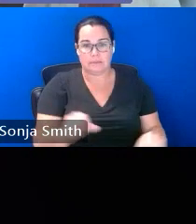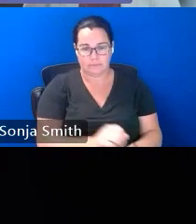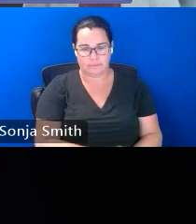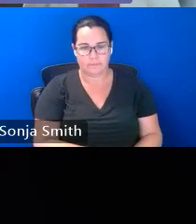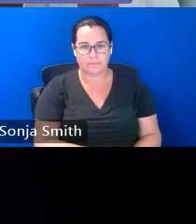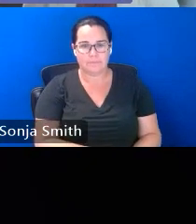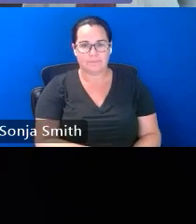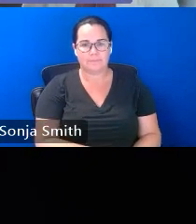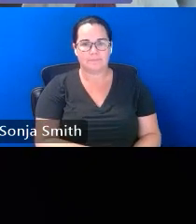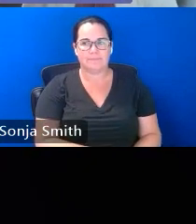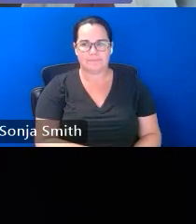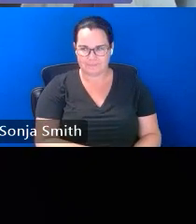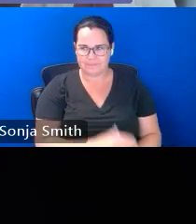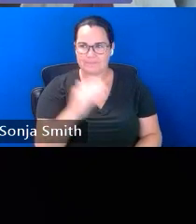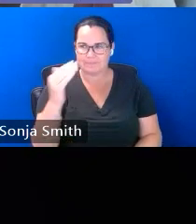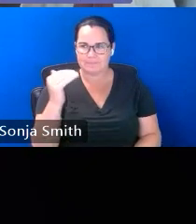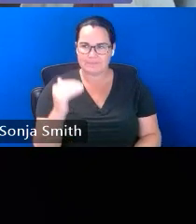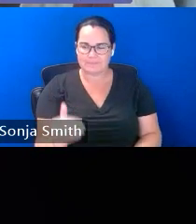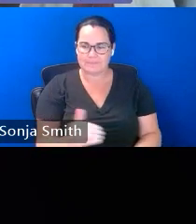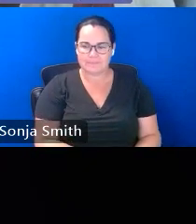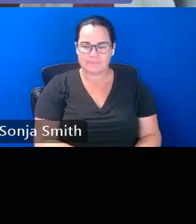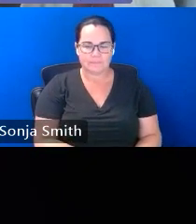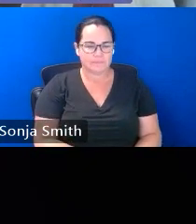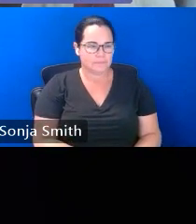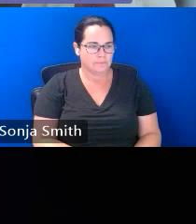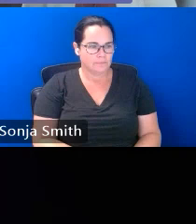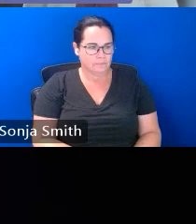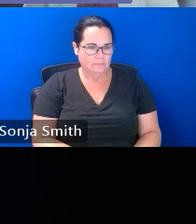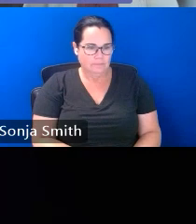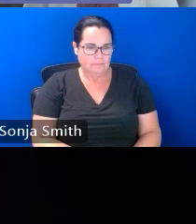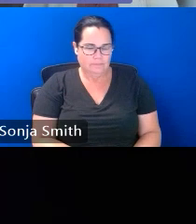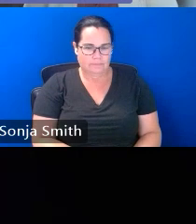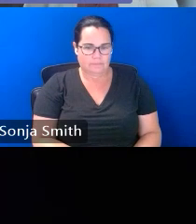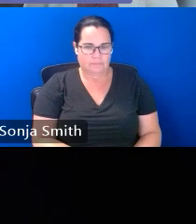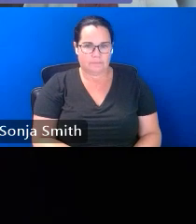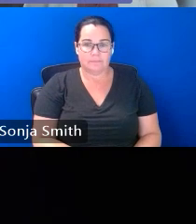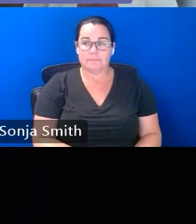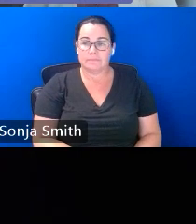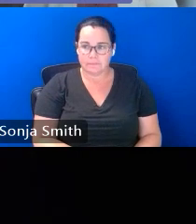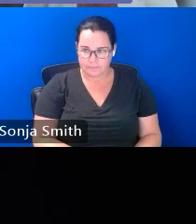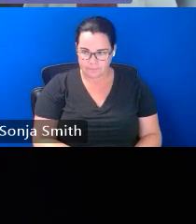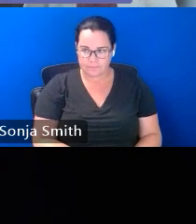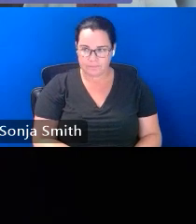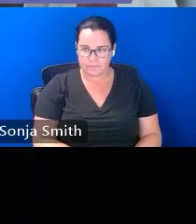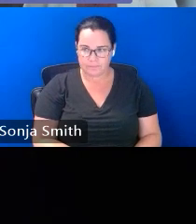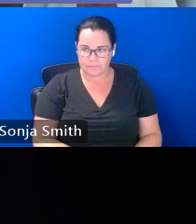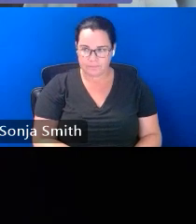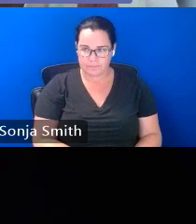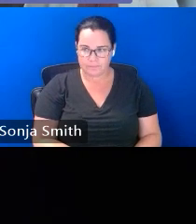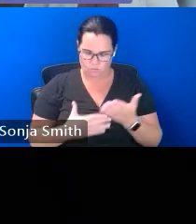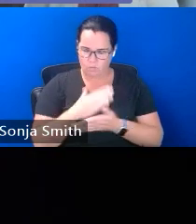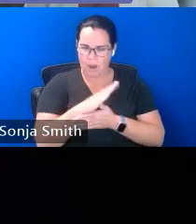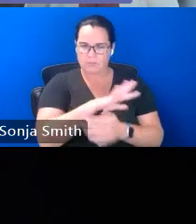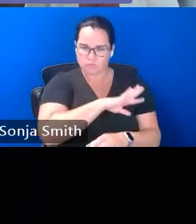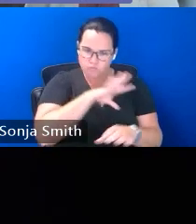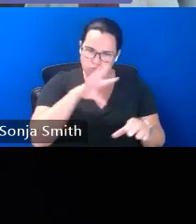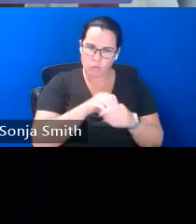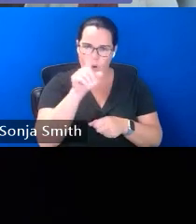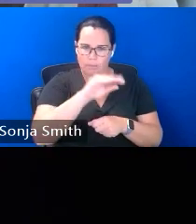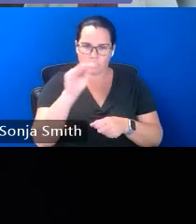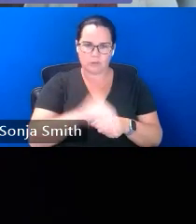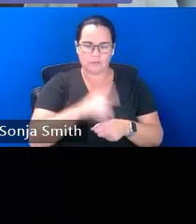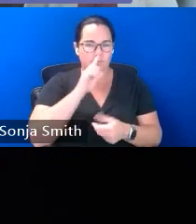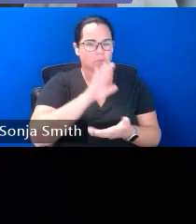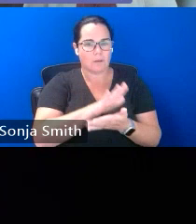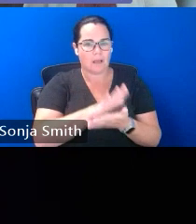okay and that can go the next slide please um so again undocumented children and youth have the right to participate fully in school and i like to say this more